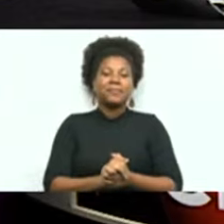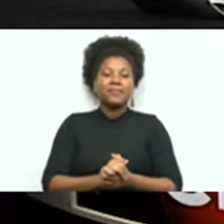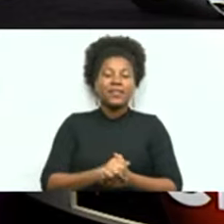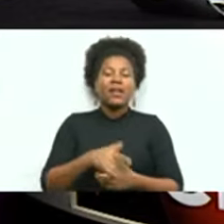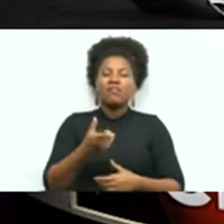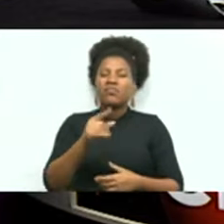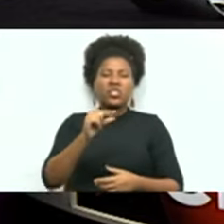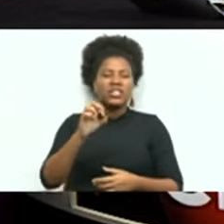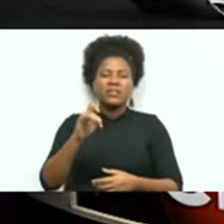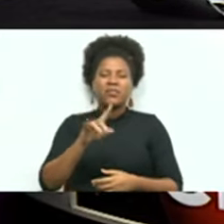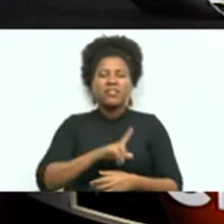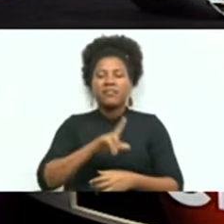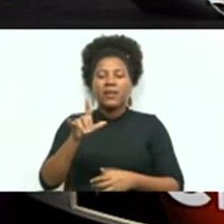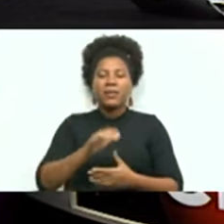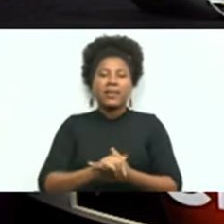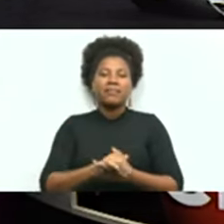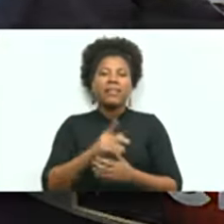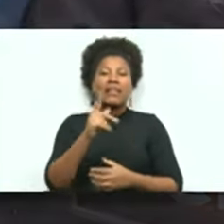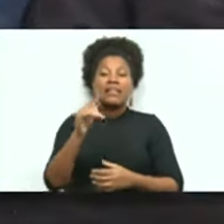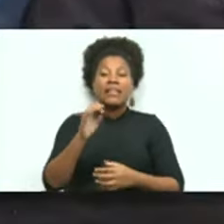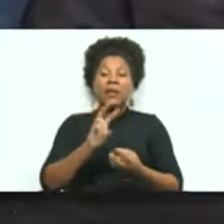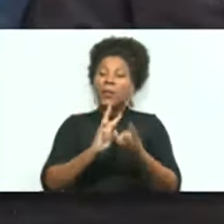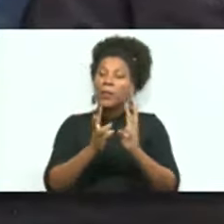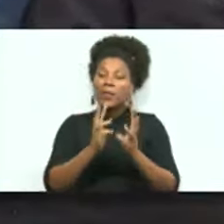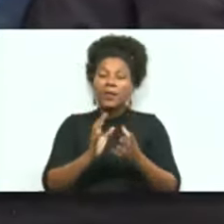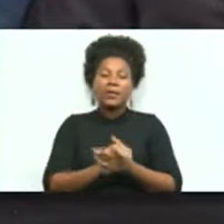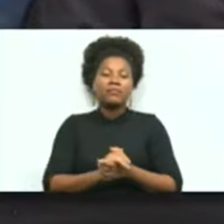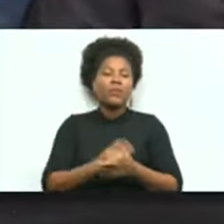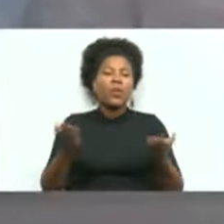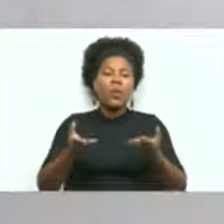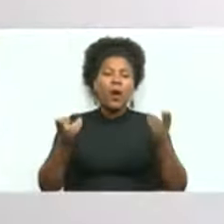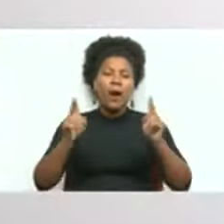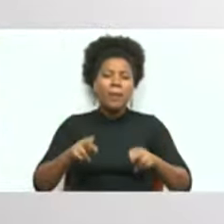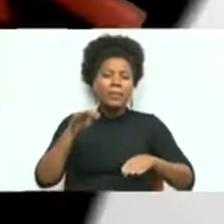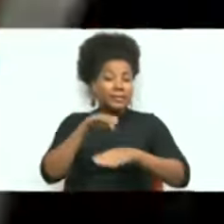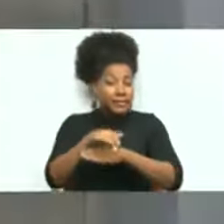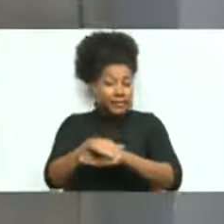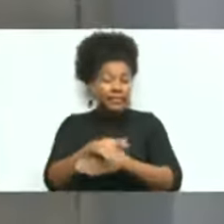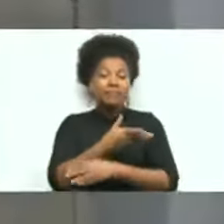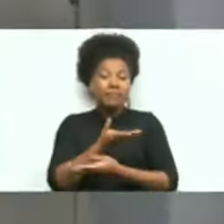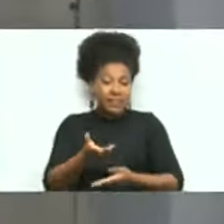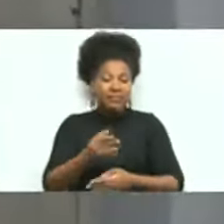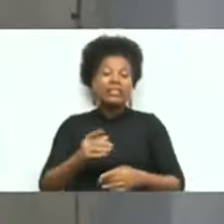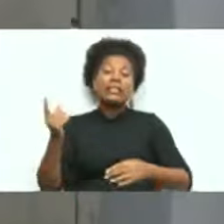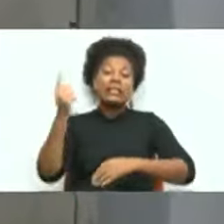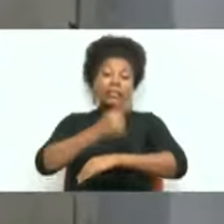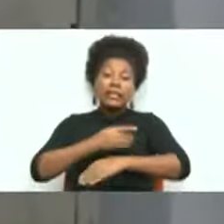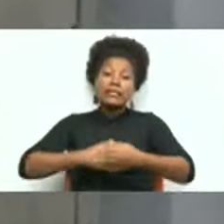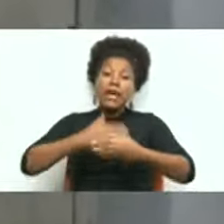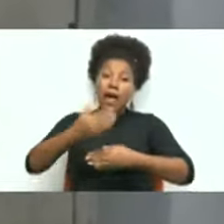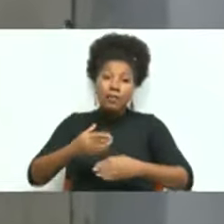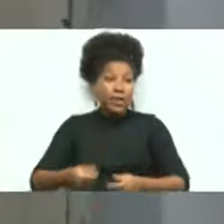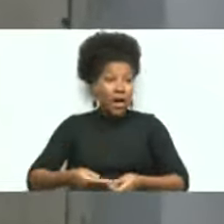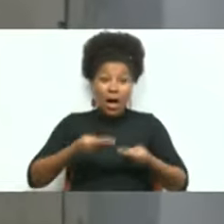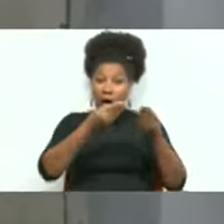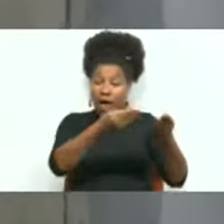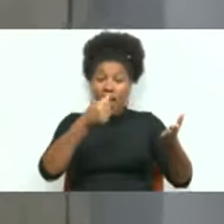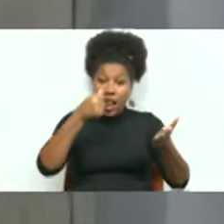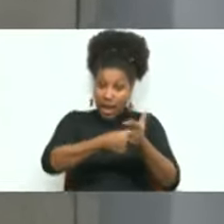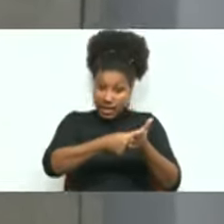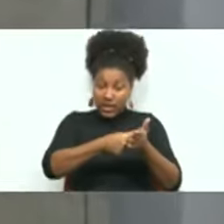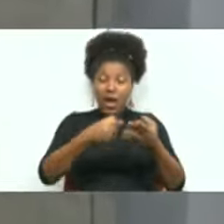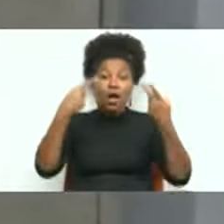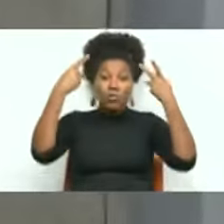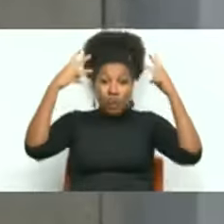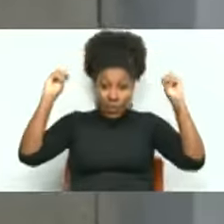Marique is on assignment. And I'm Koleen Hussain with your weather. Let's tell you what's making the news tonight. Days after they hand-delivered a letter, the Prime Minister